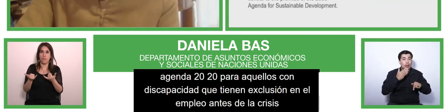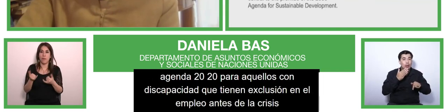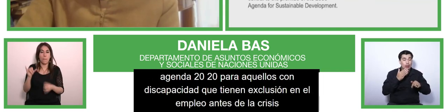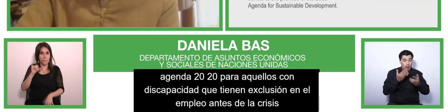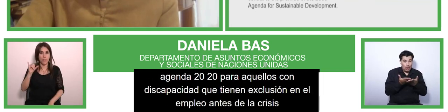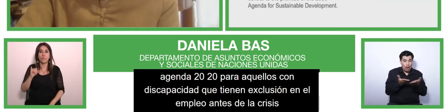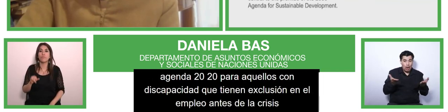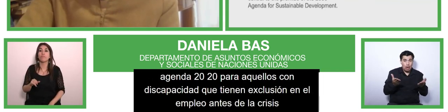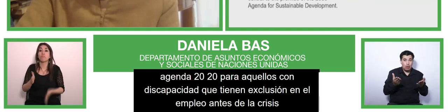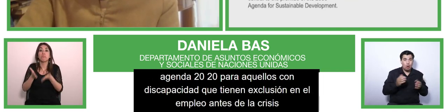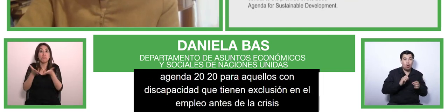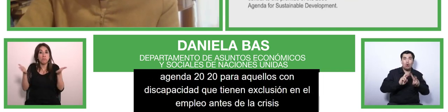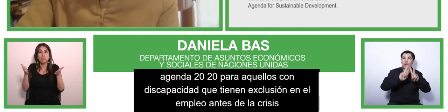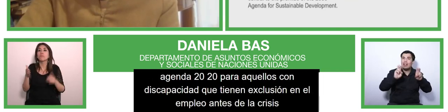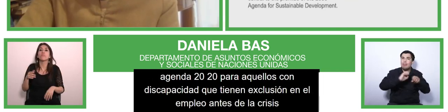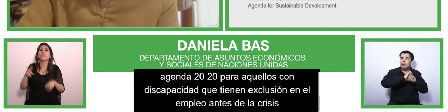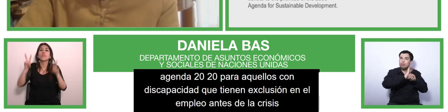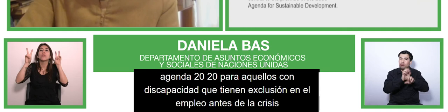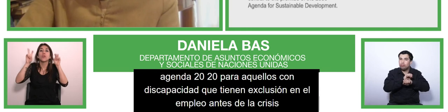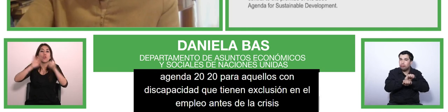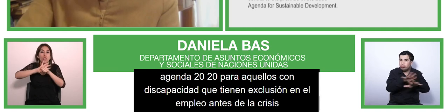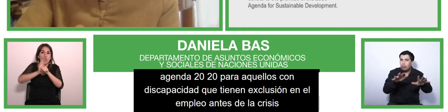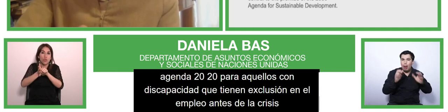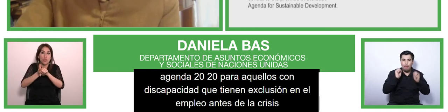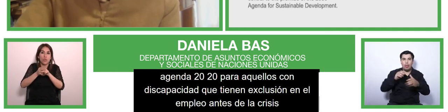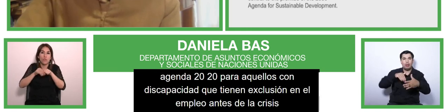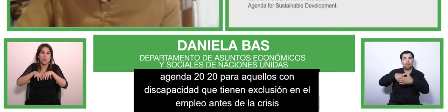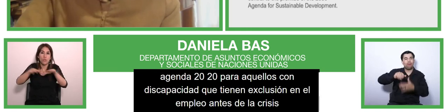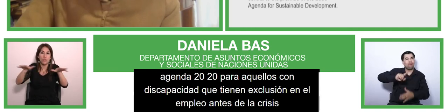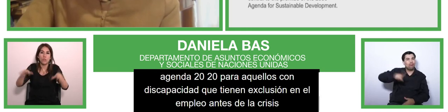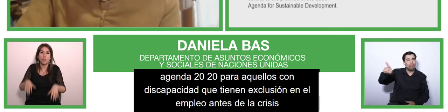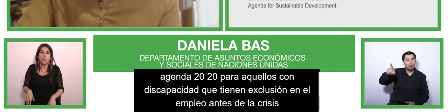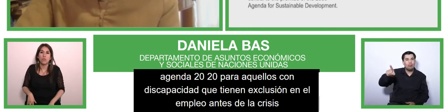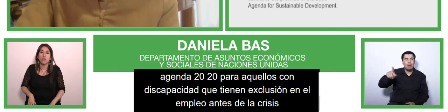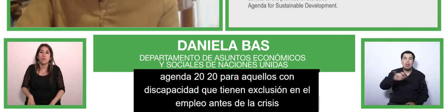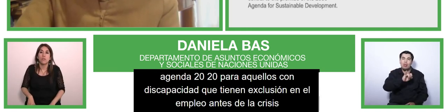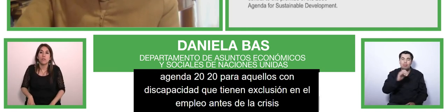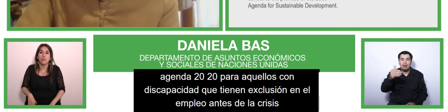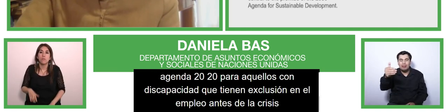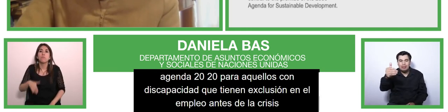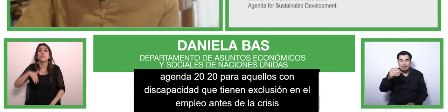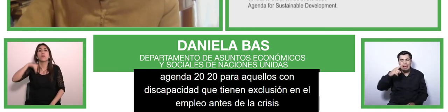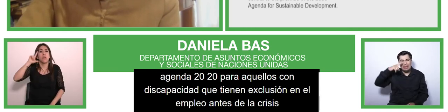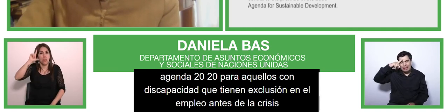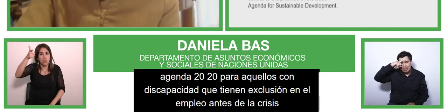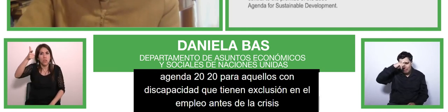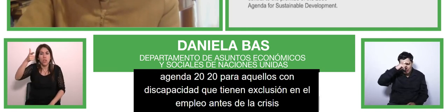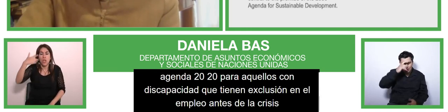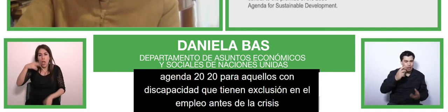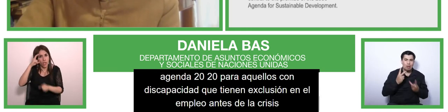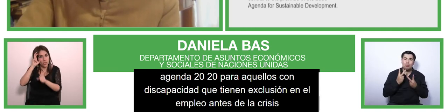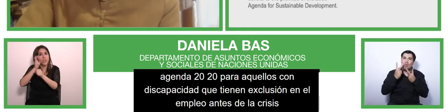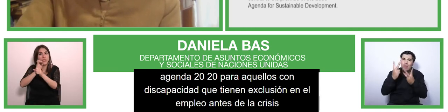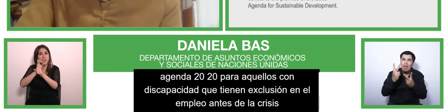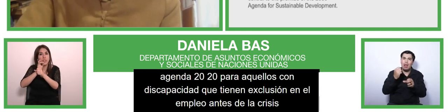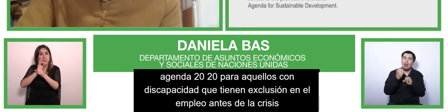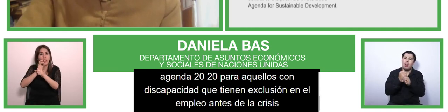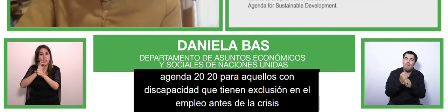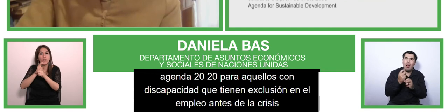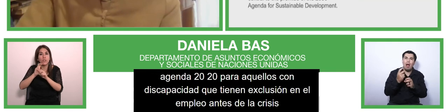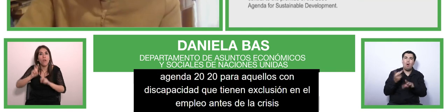likely experience greater difficulties in returning to work hence inclusive education for